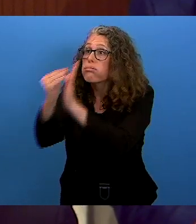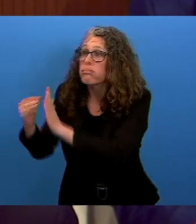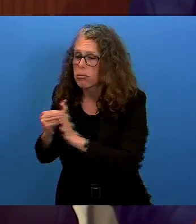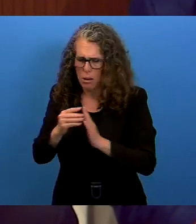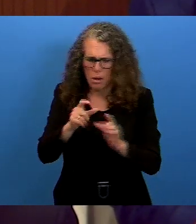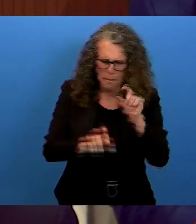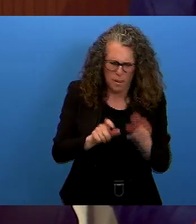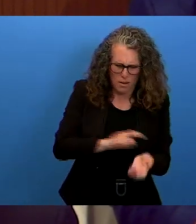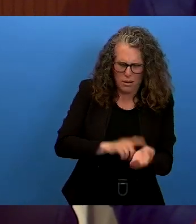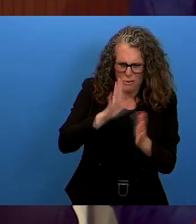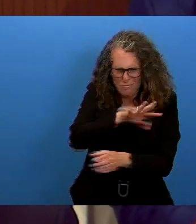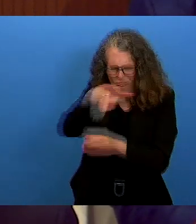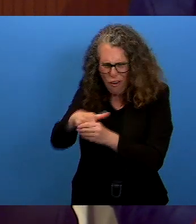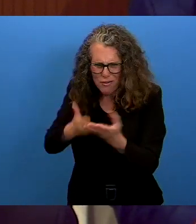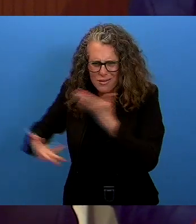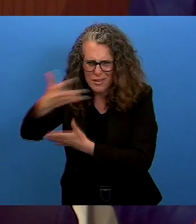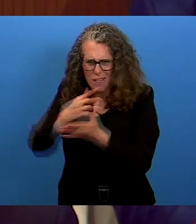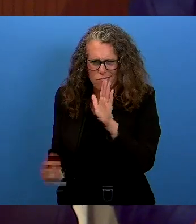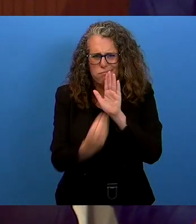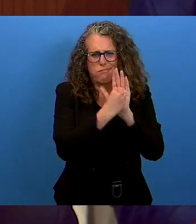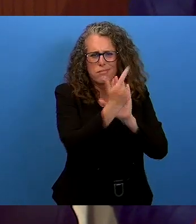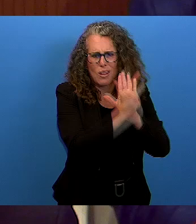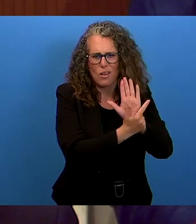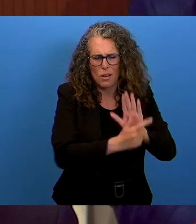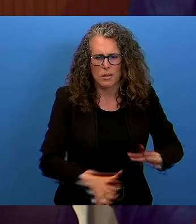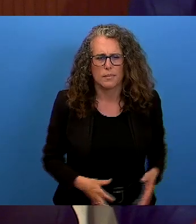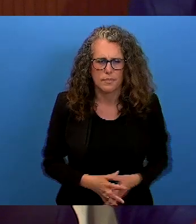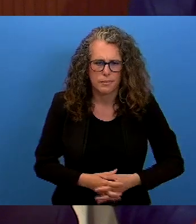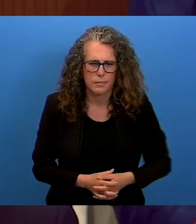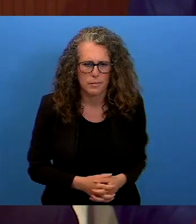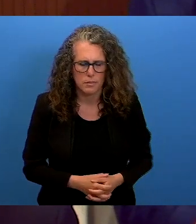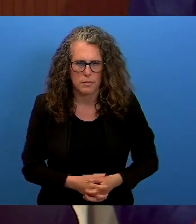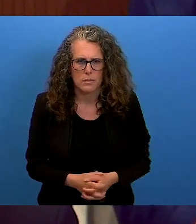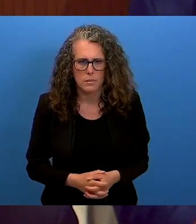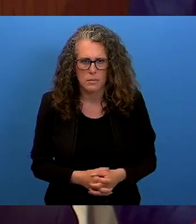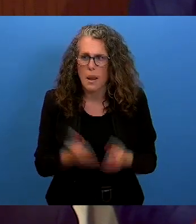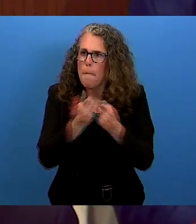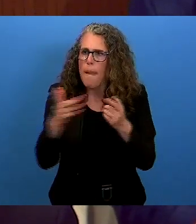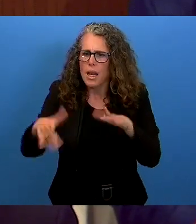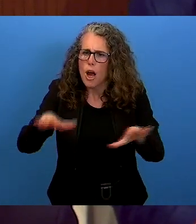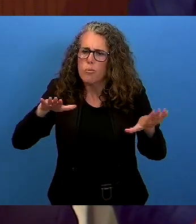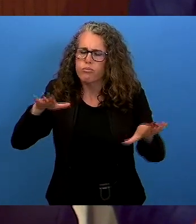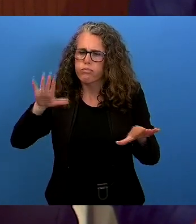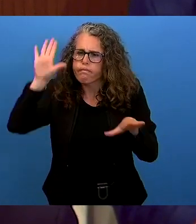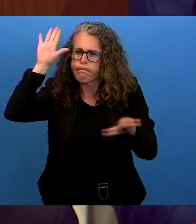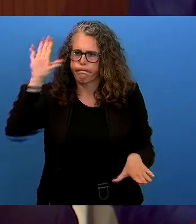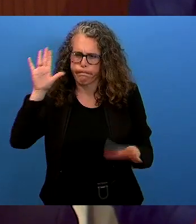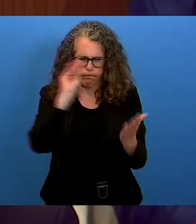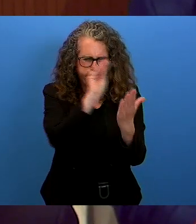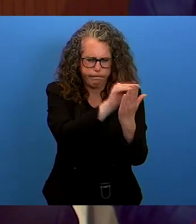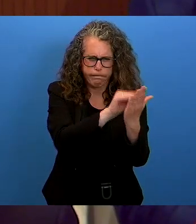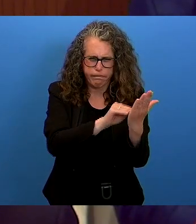of the Human Rights 75 initiative, looking at all the pledges that were submitted, there were 22 pledges